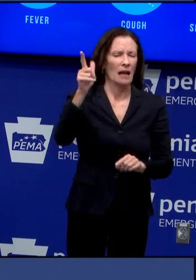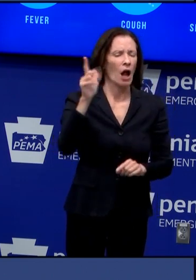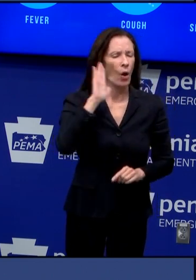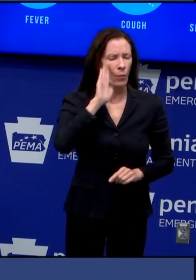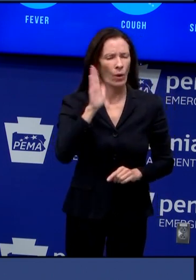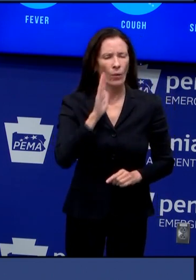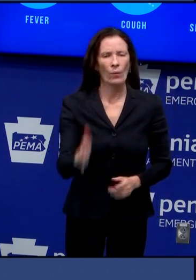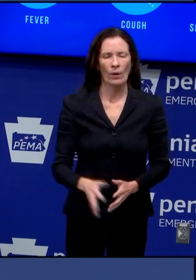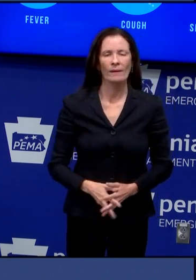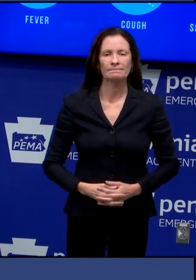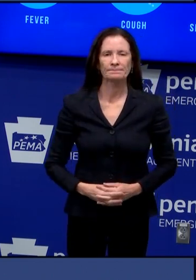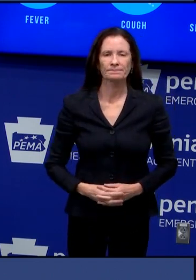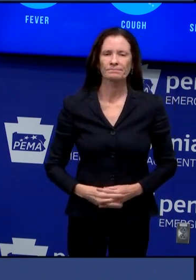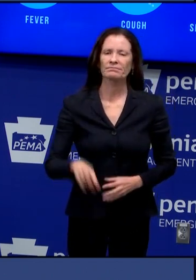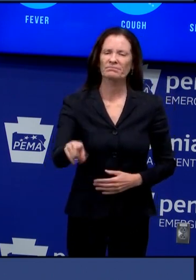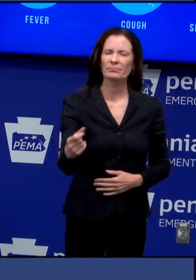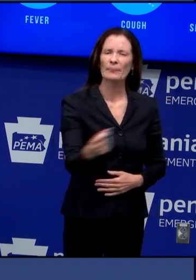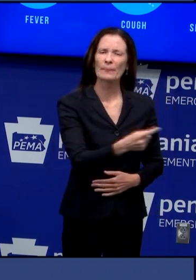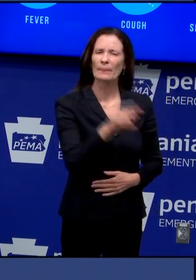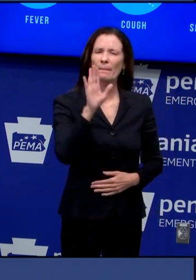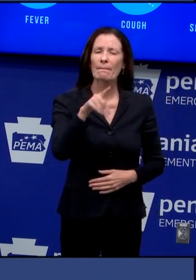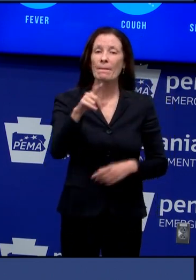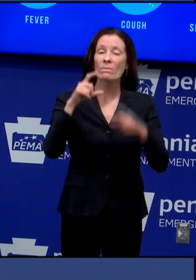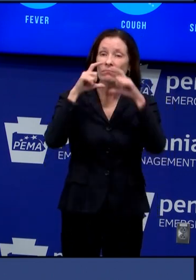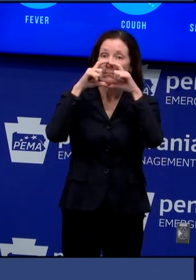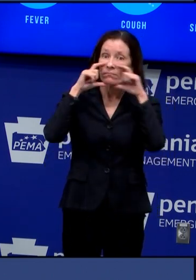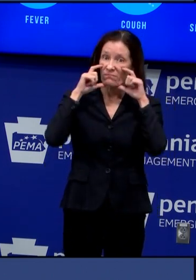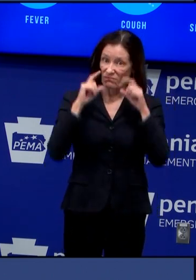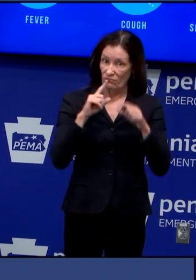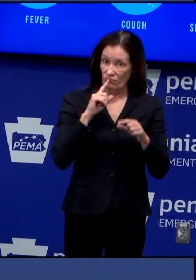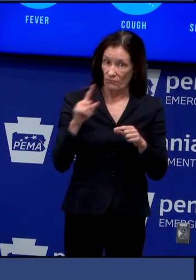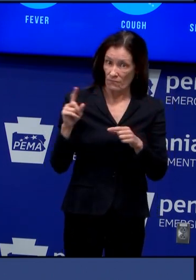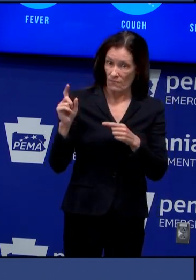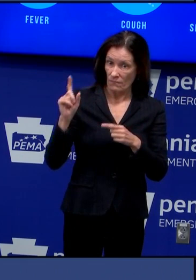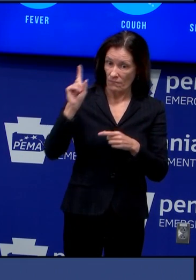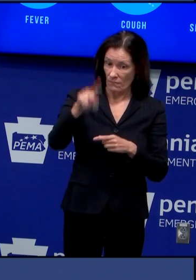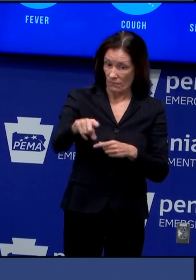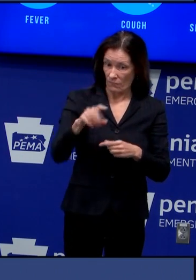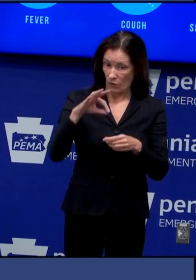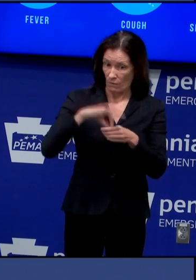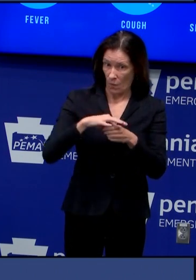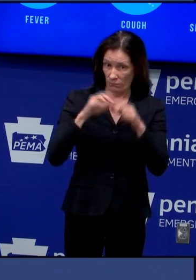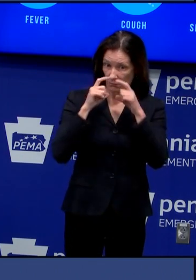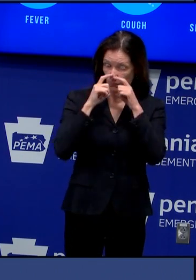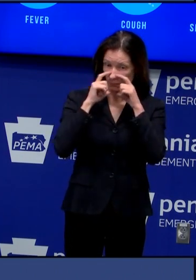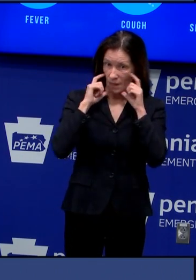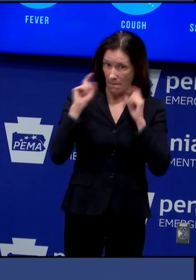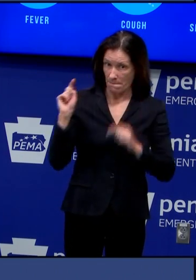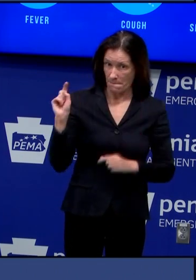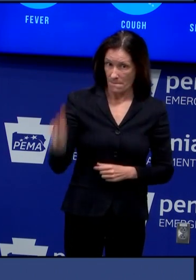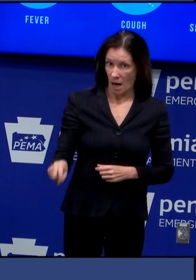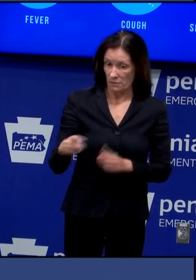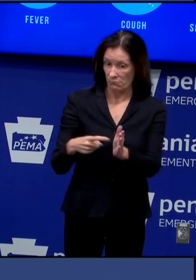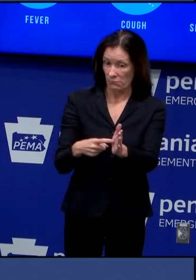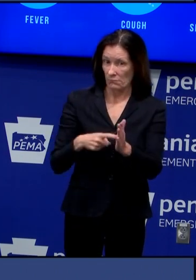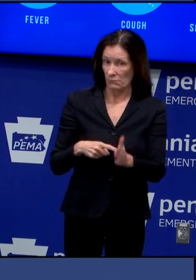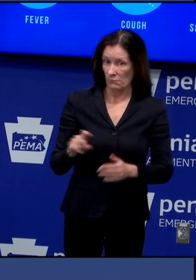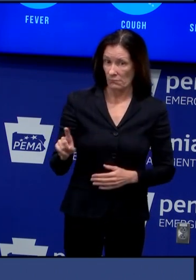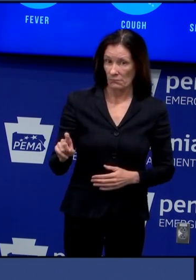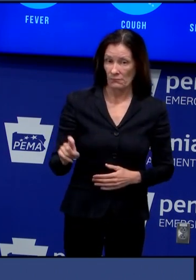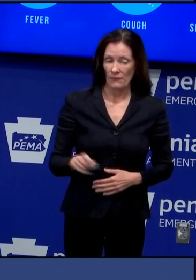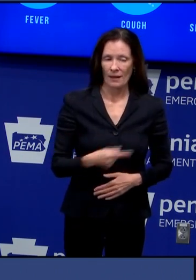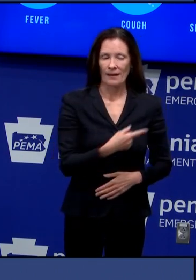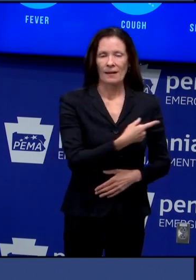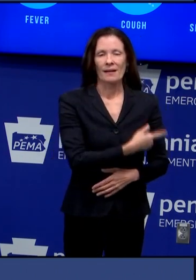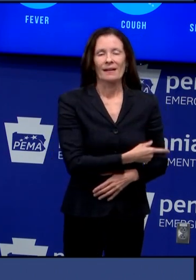will the state require voters to wear masks at the polls yeah i mean i i don't again